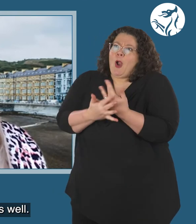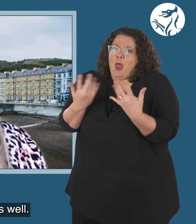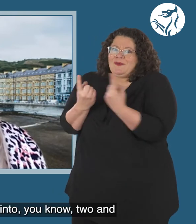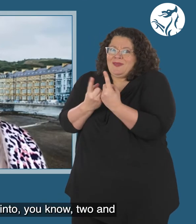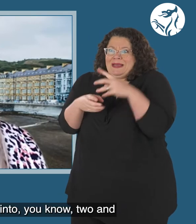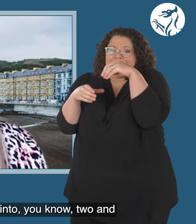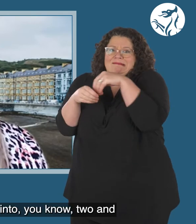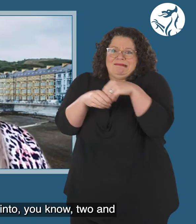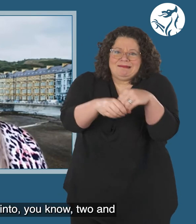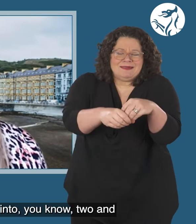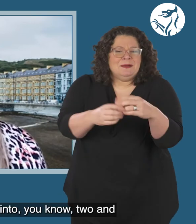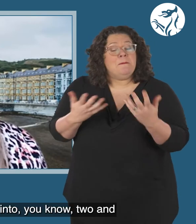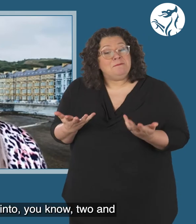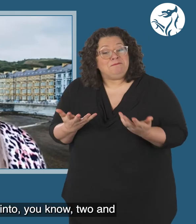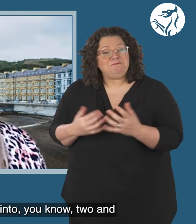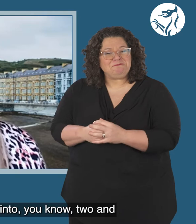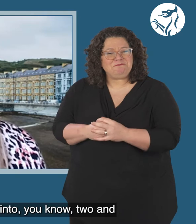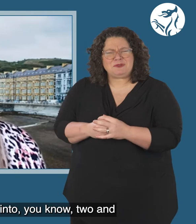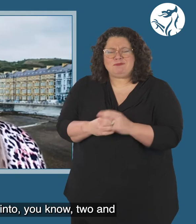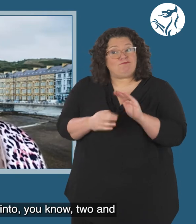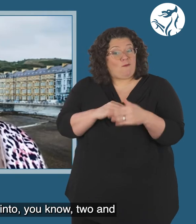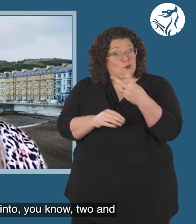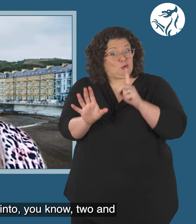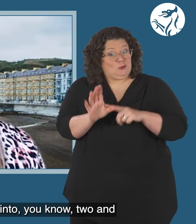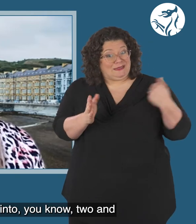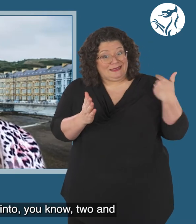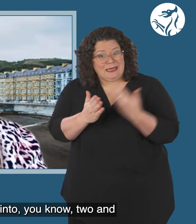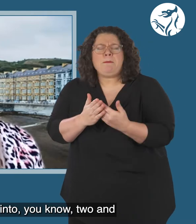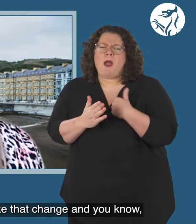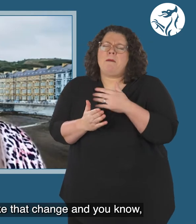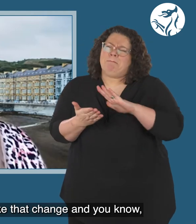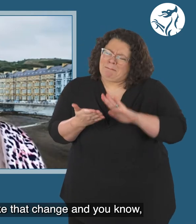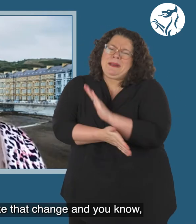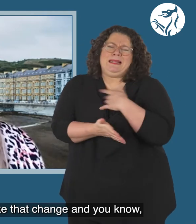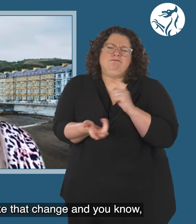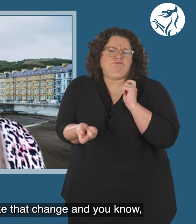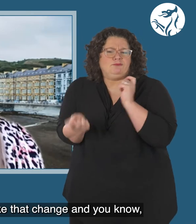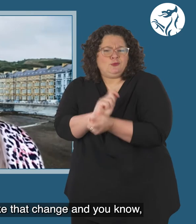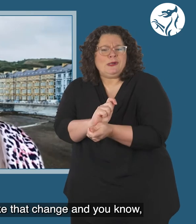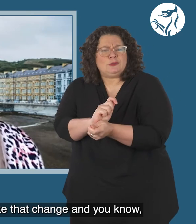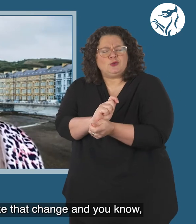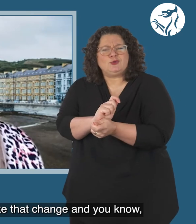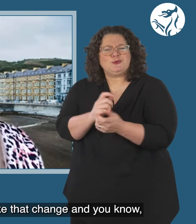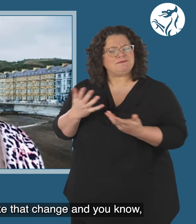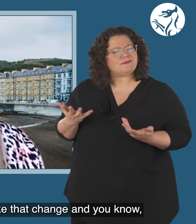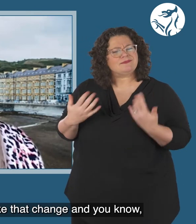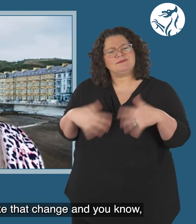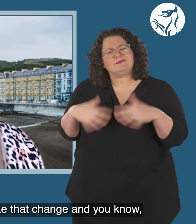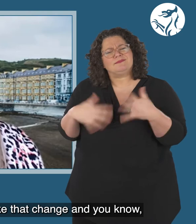via college as well. So, I mean, it's been a lot to fit into, you know, two and a bit years. But I'm so glad I